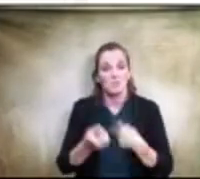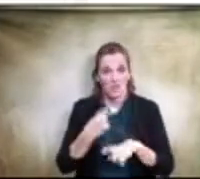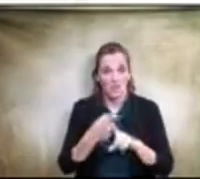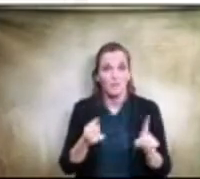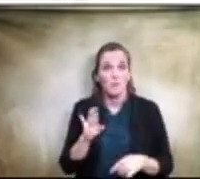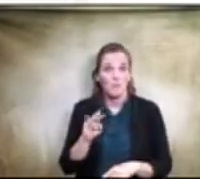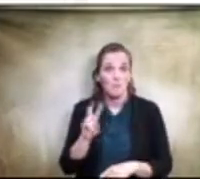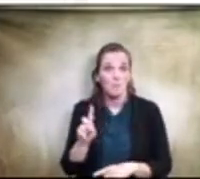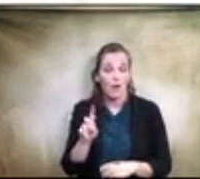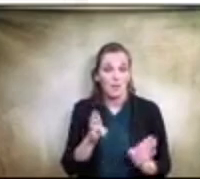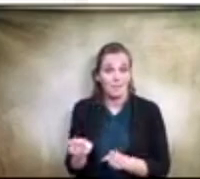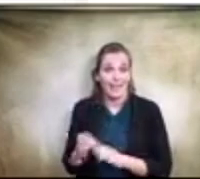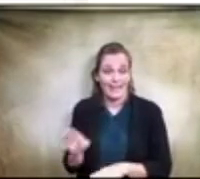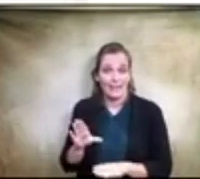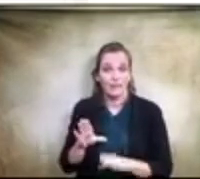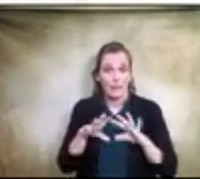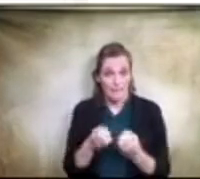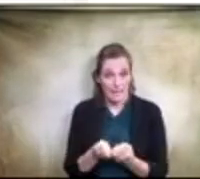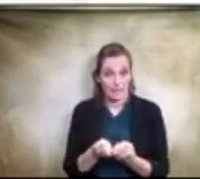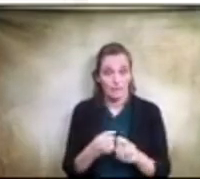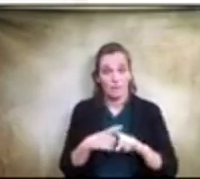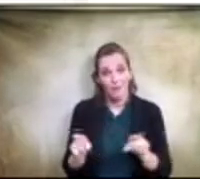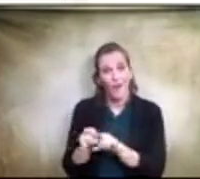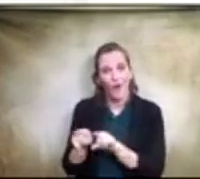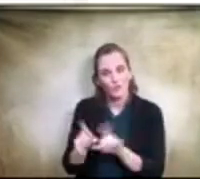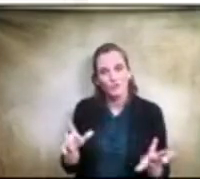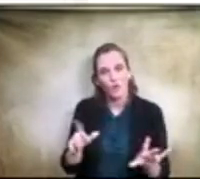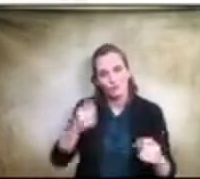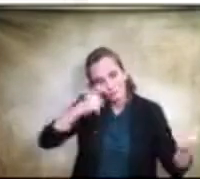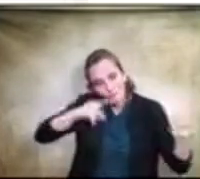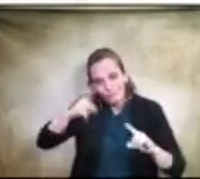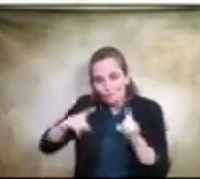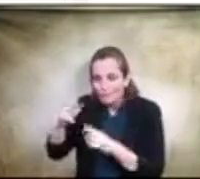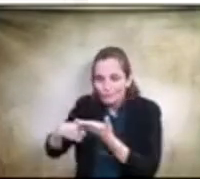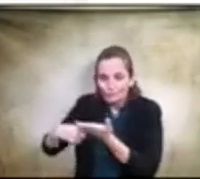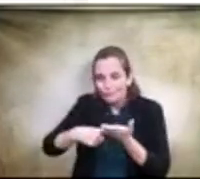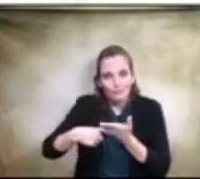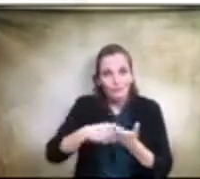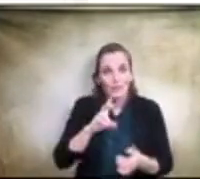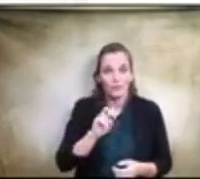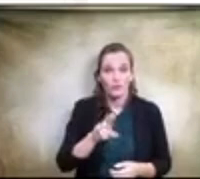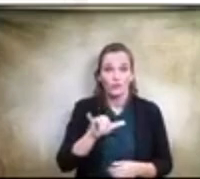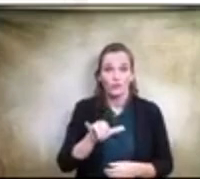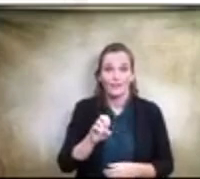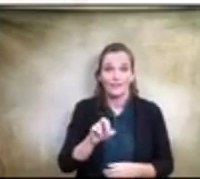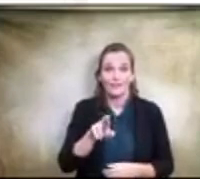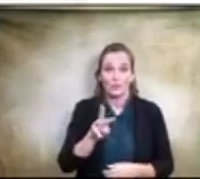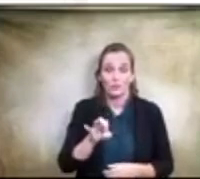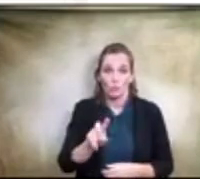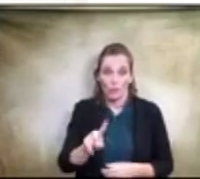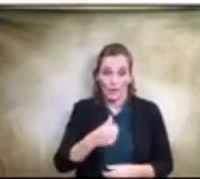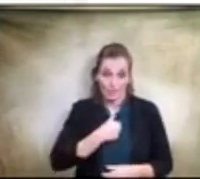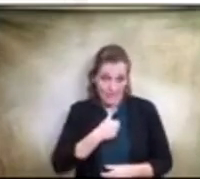but also a collaboration with Dr. Yearwood, myself, Dr. Spencer, and several